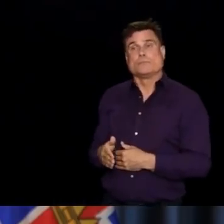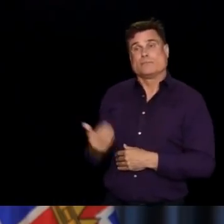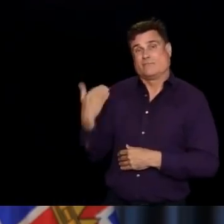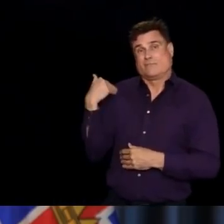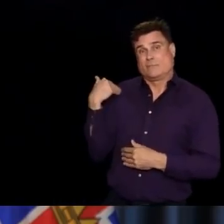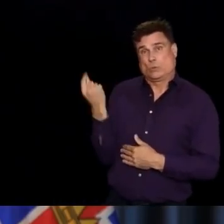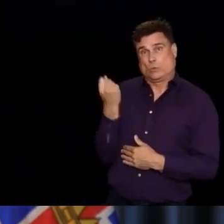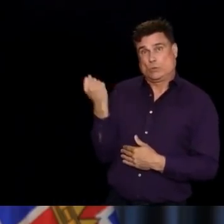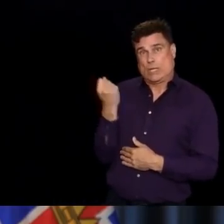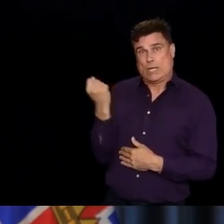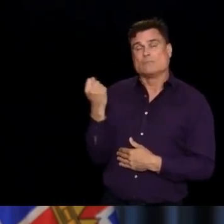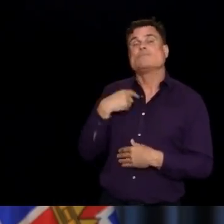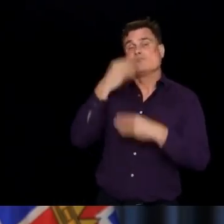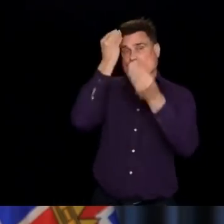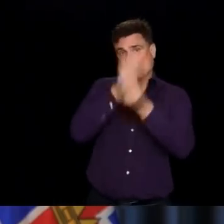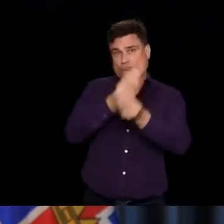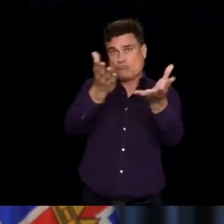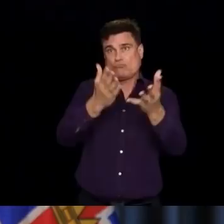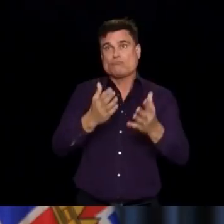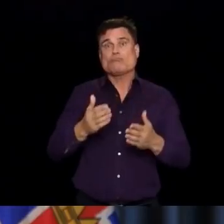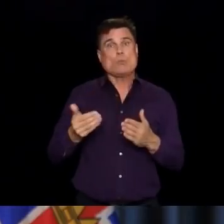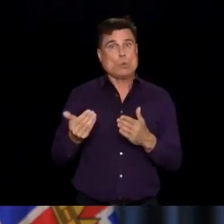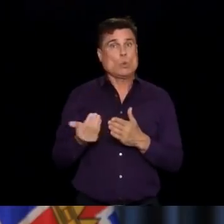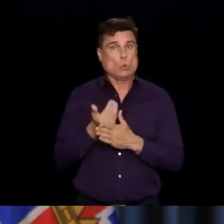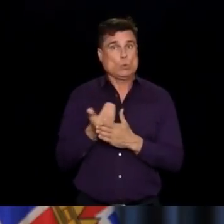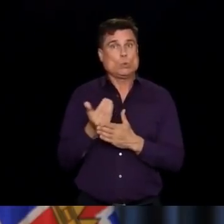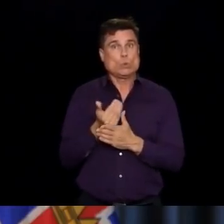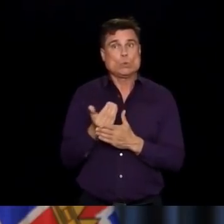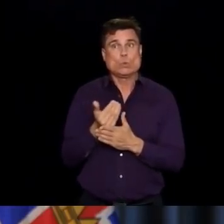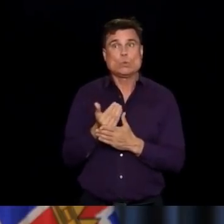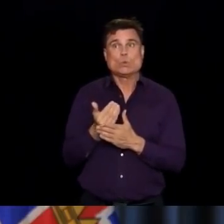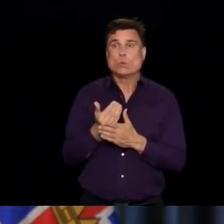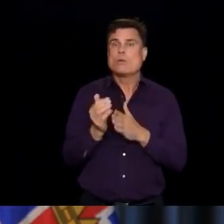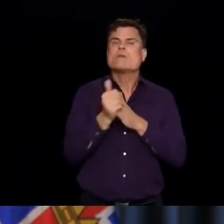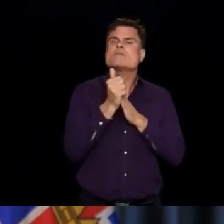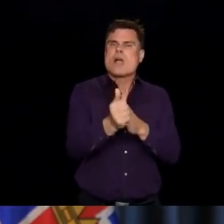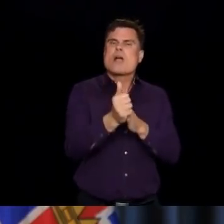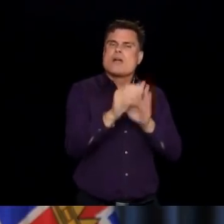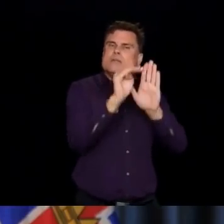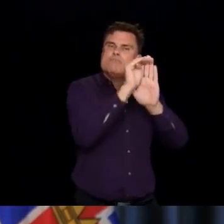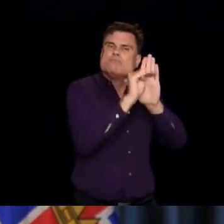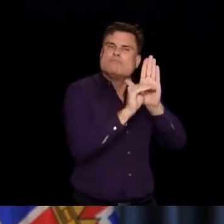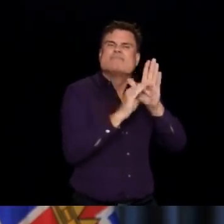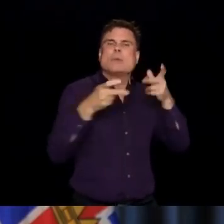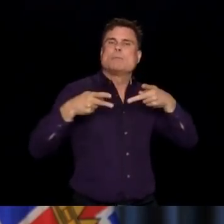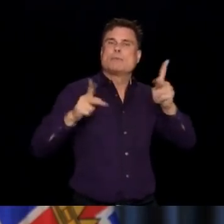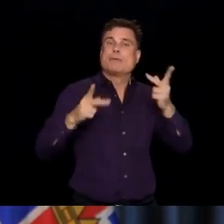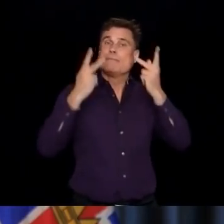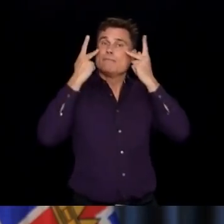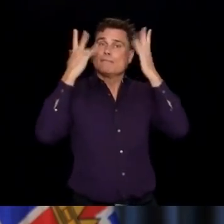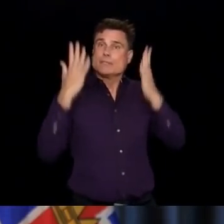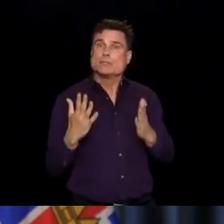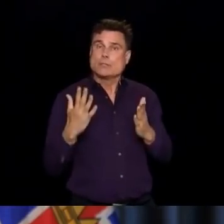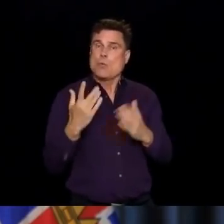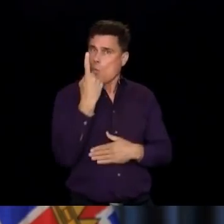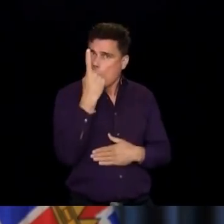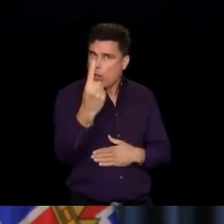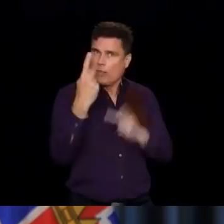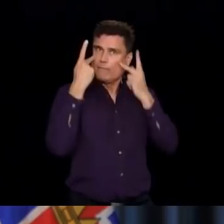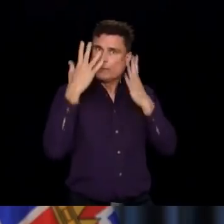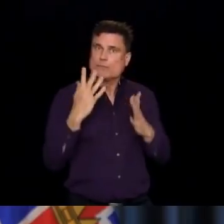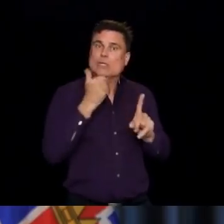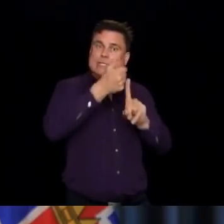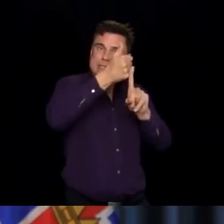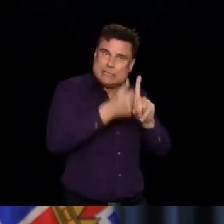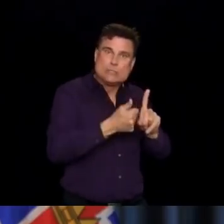with respect to long-term care and social and family visitation. Health